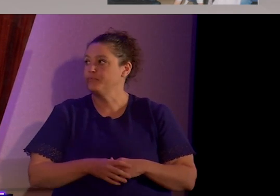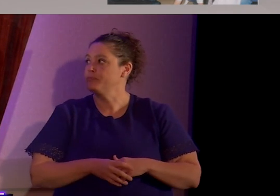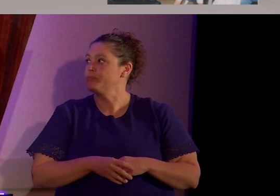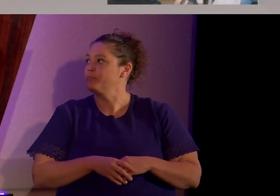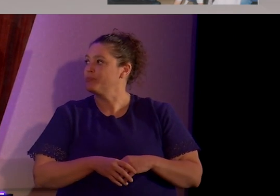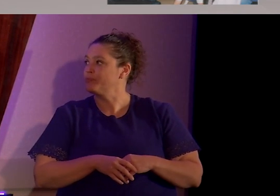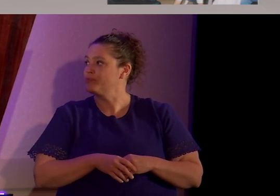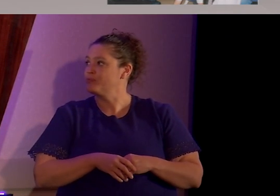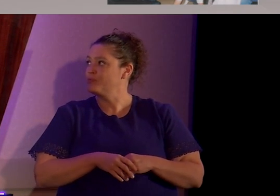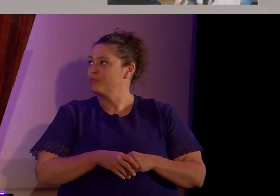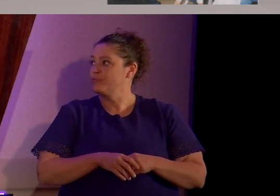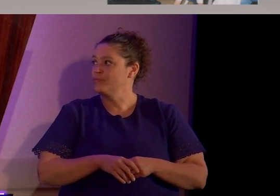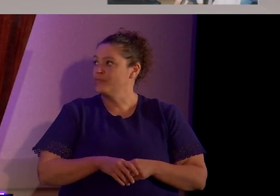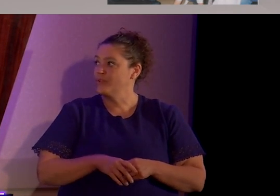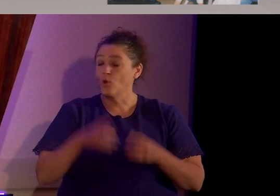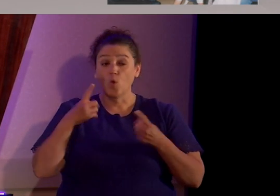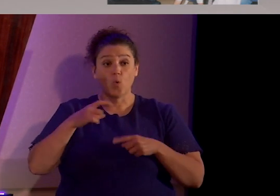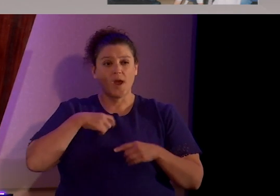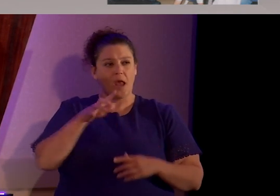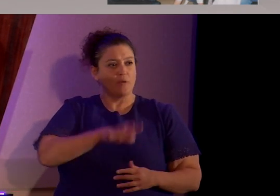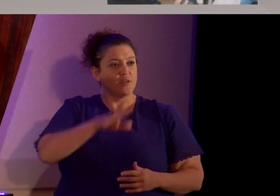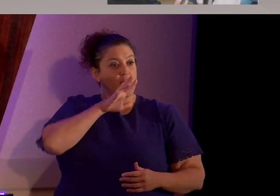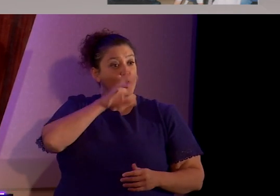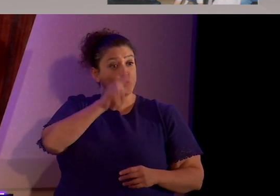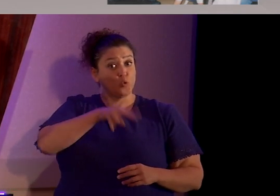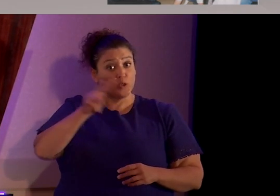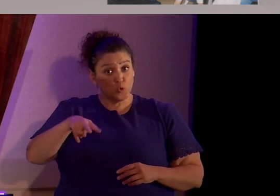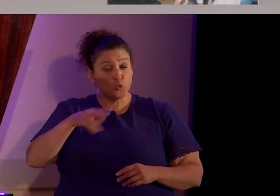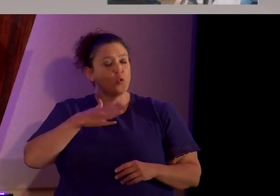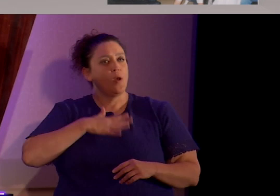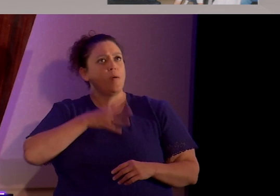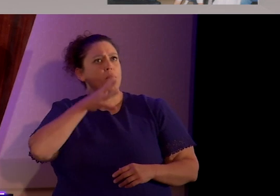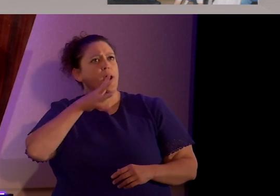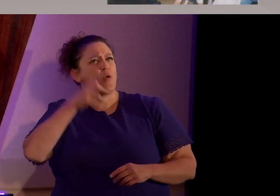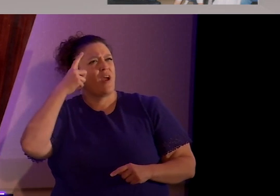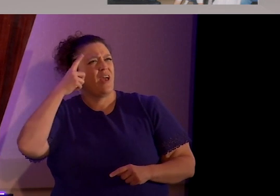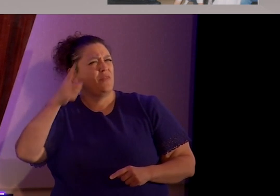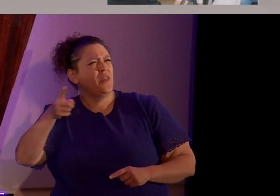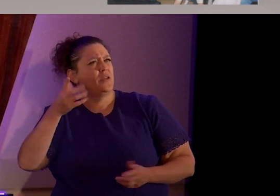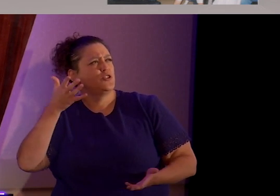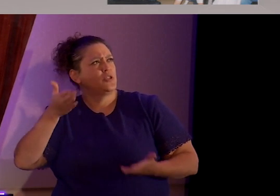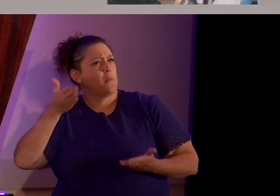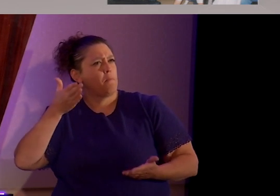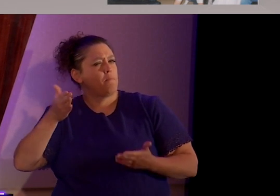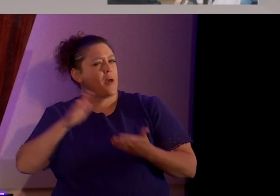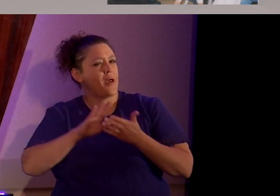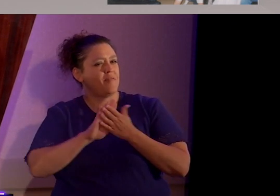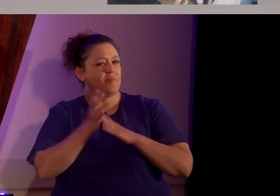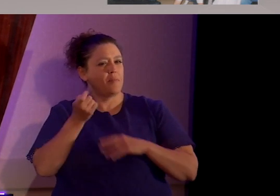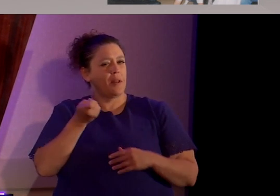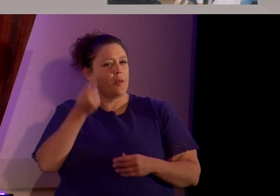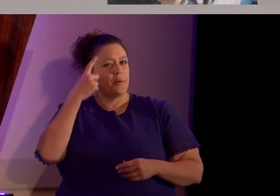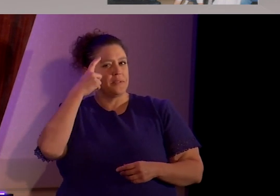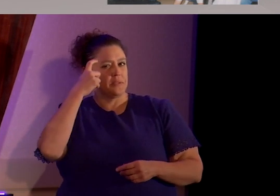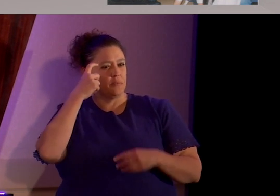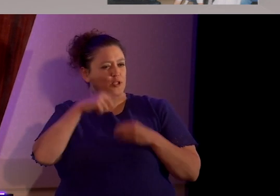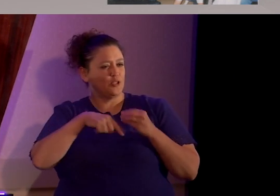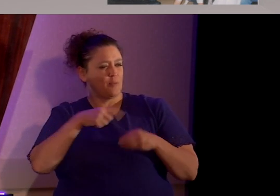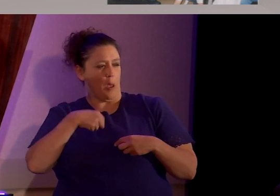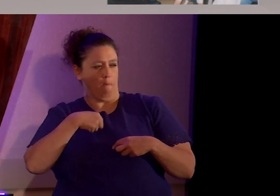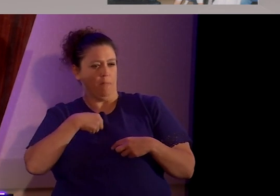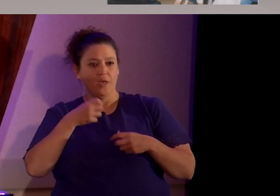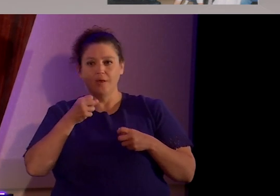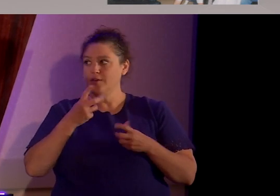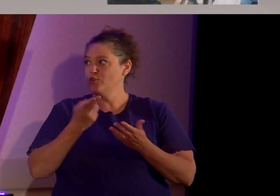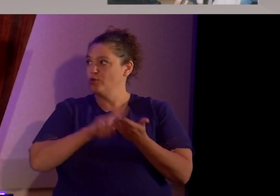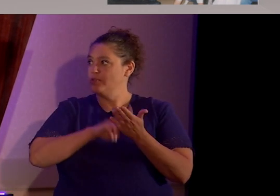I even, when I was about 22, my grandmother, I think she might have been getting a little suspicious, so she signed me up to go to